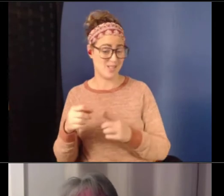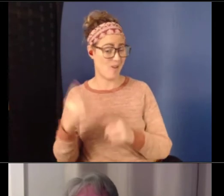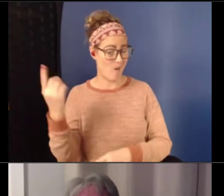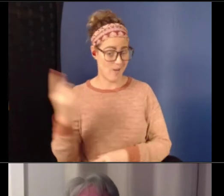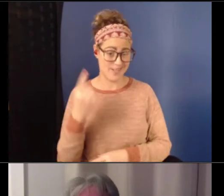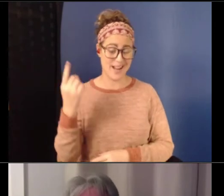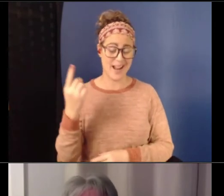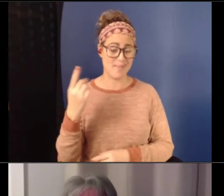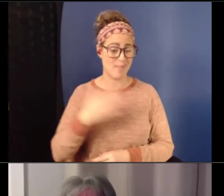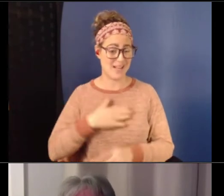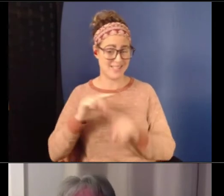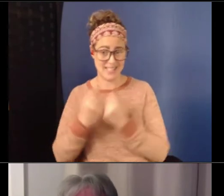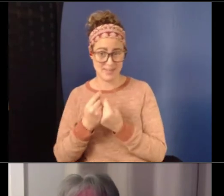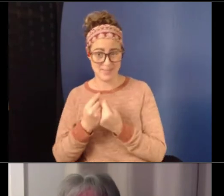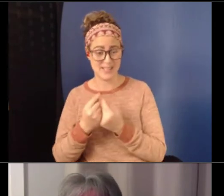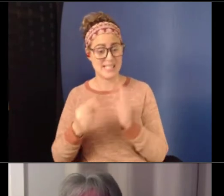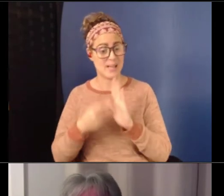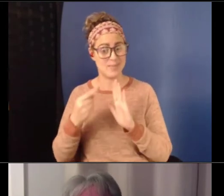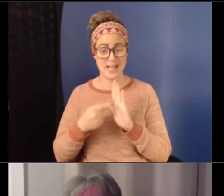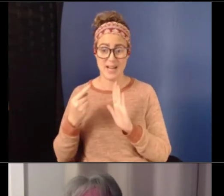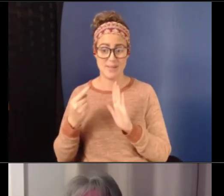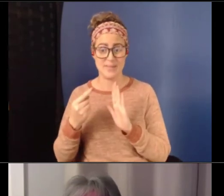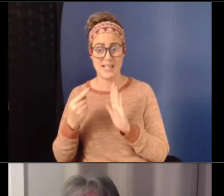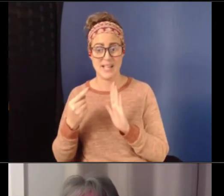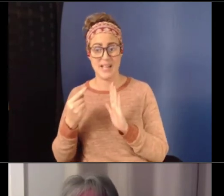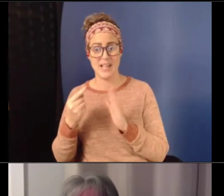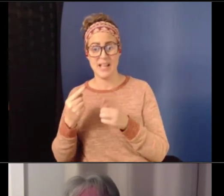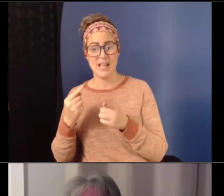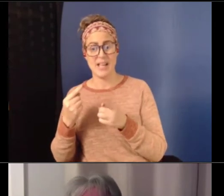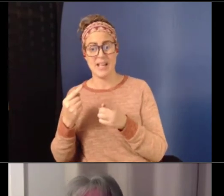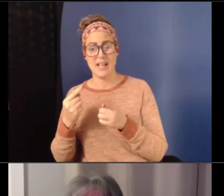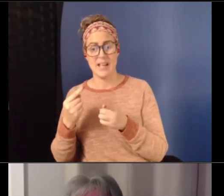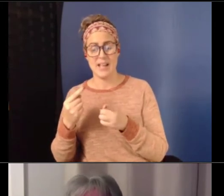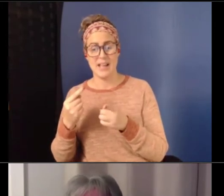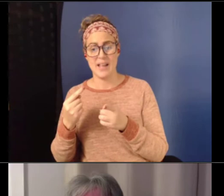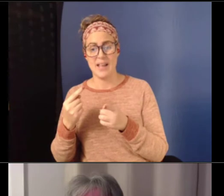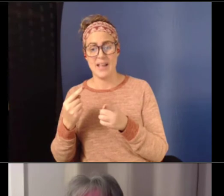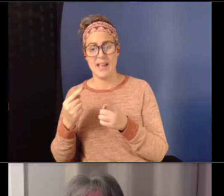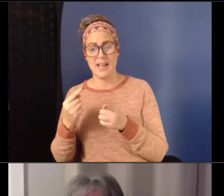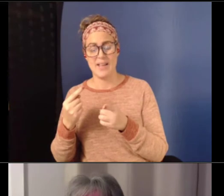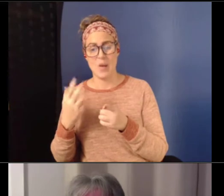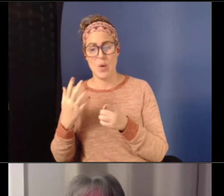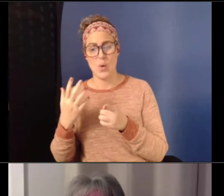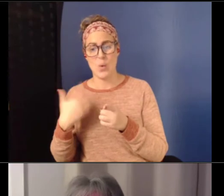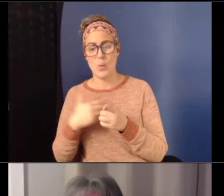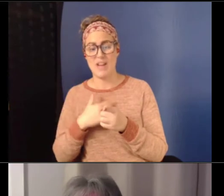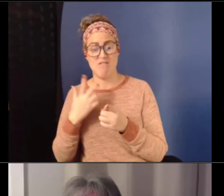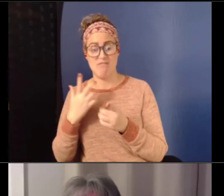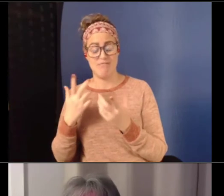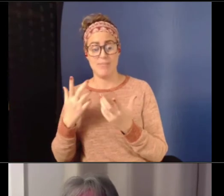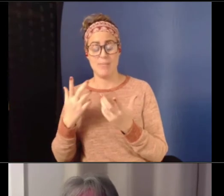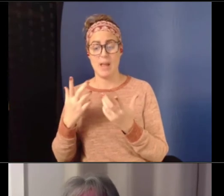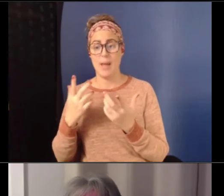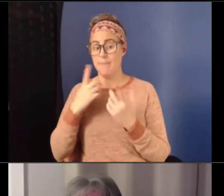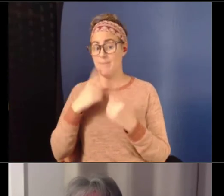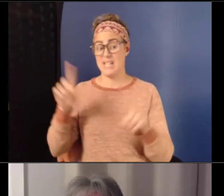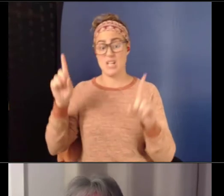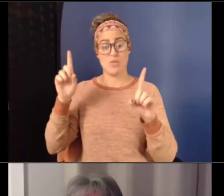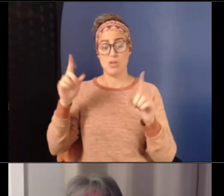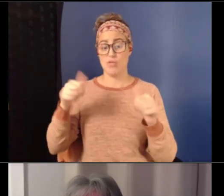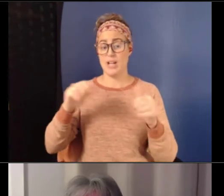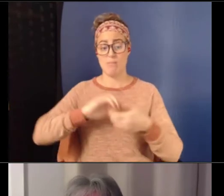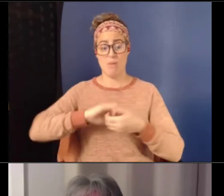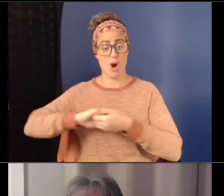they really, really take it further than you could think. Um, we've been successful of trying to partner with other,